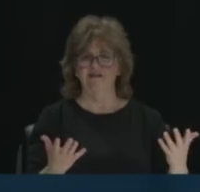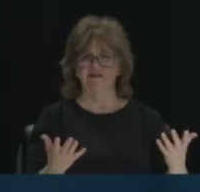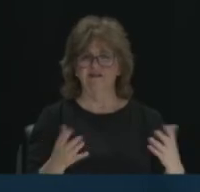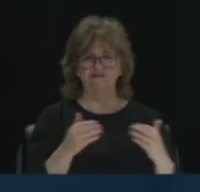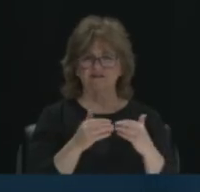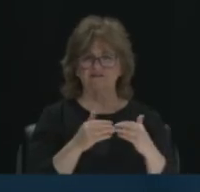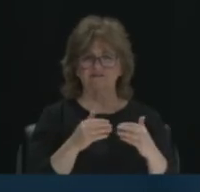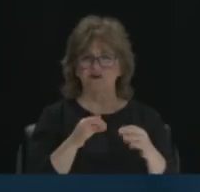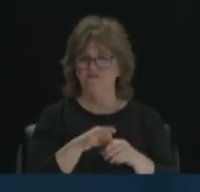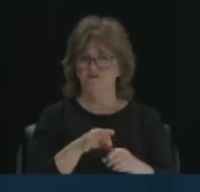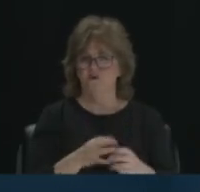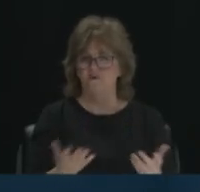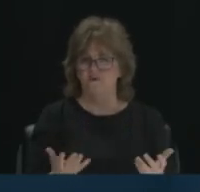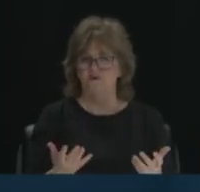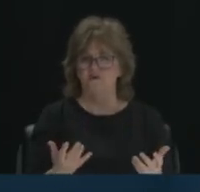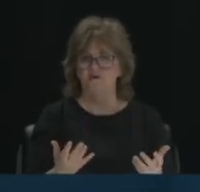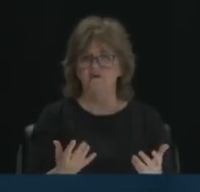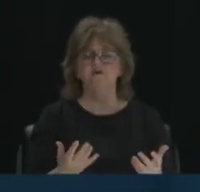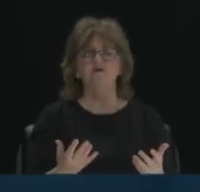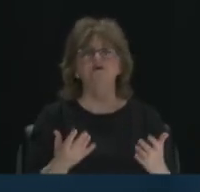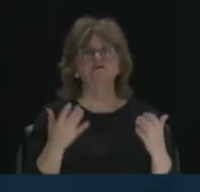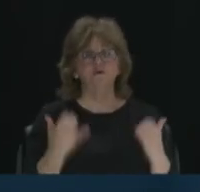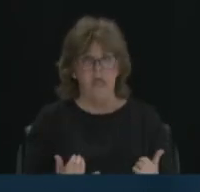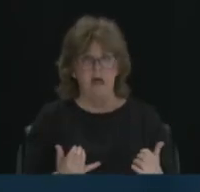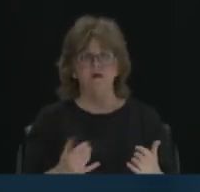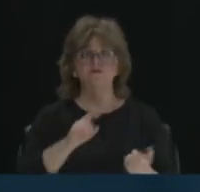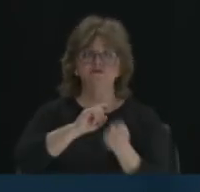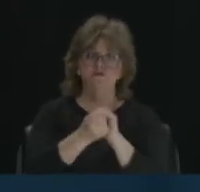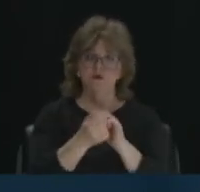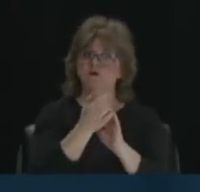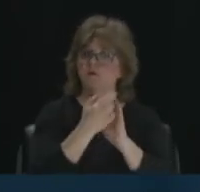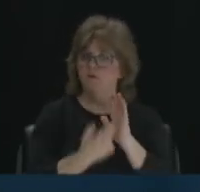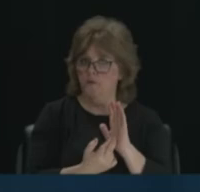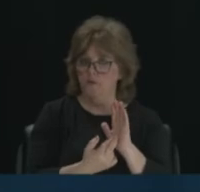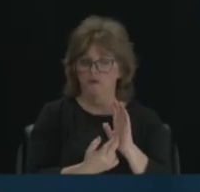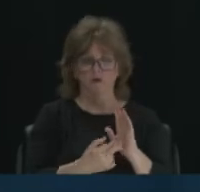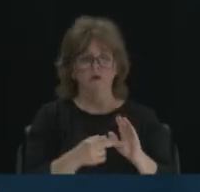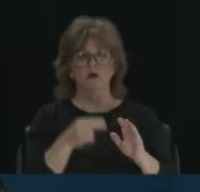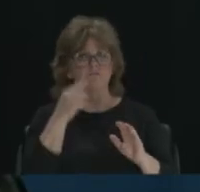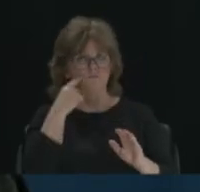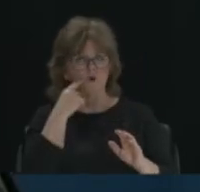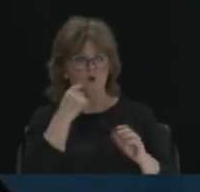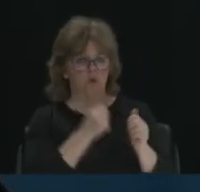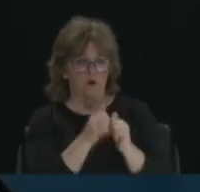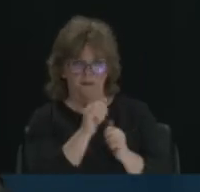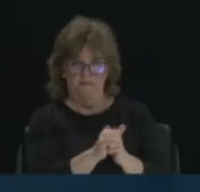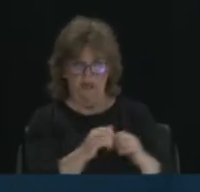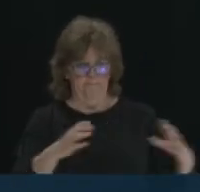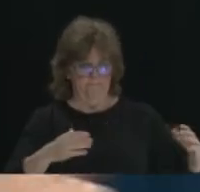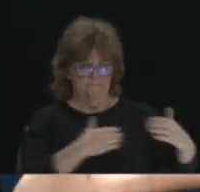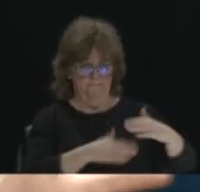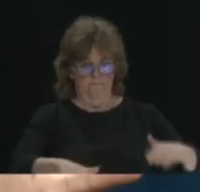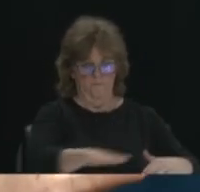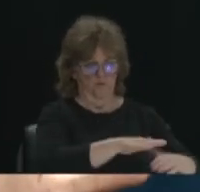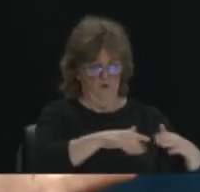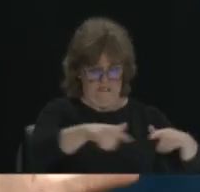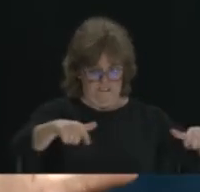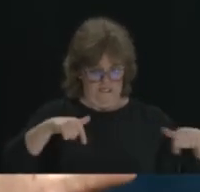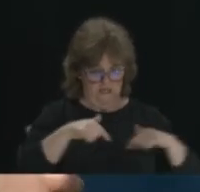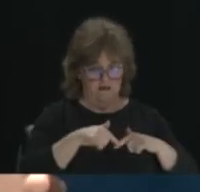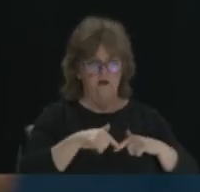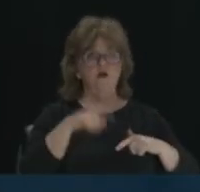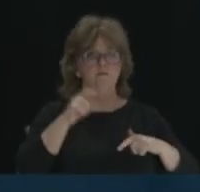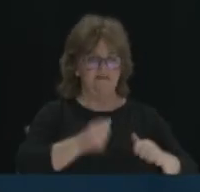so now only the people who actually reside in that precinct has to run for those offices or those offices remain